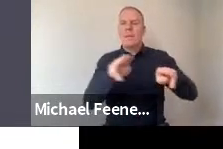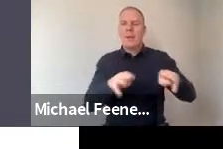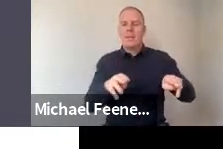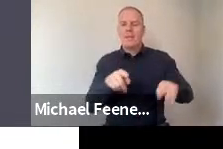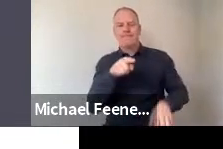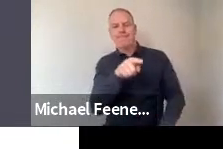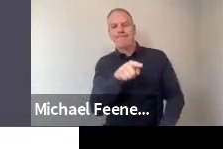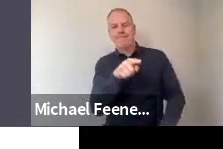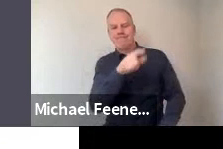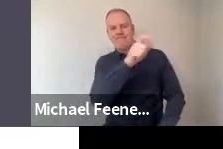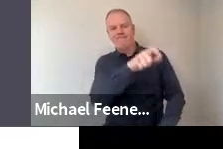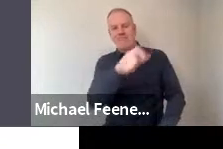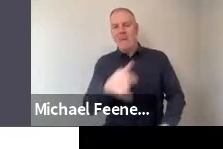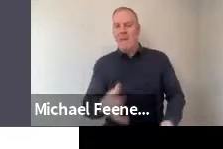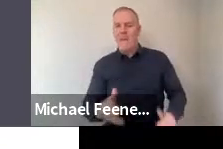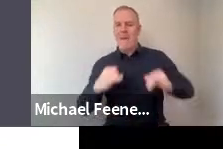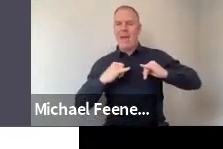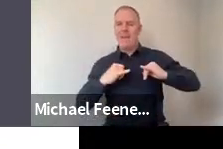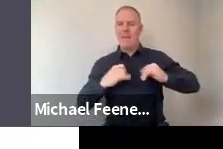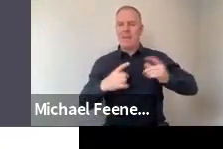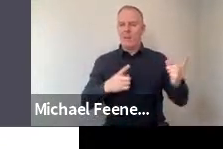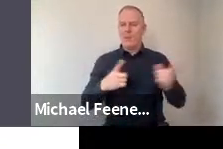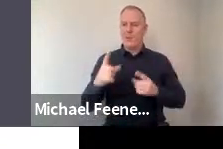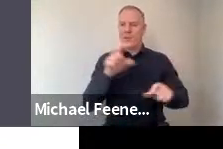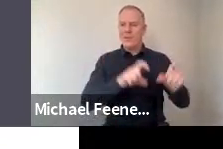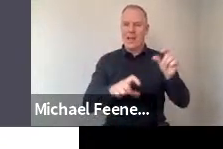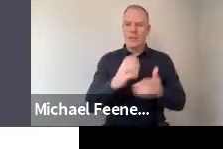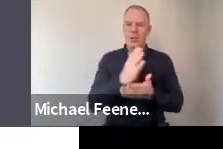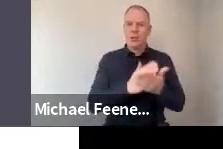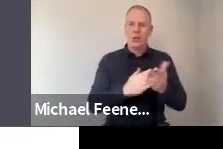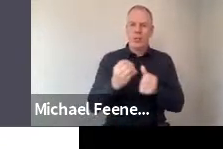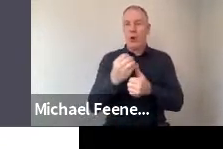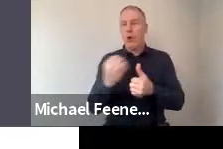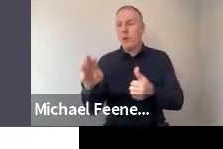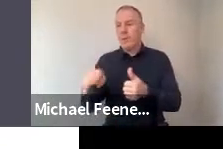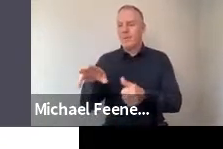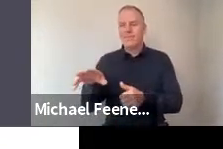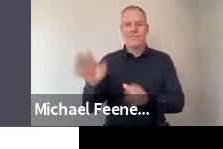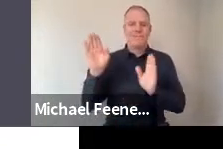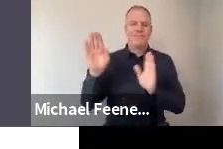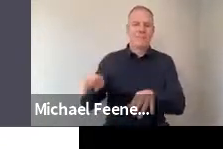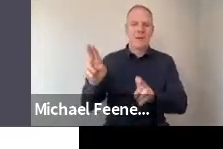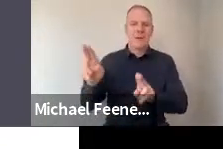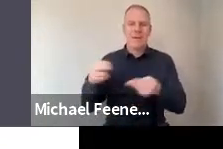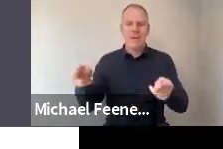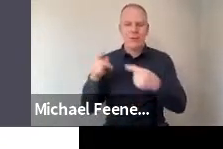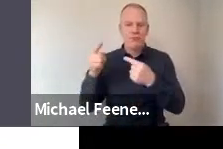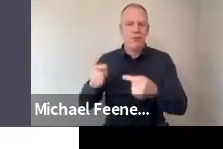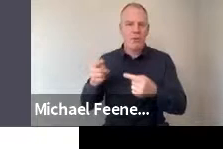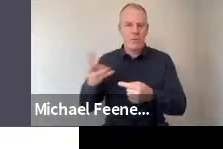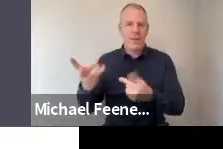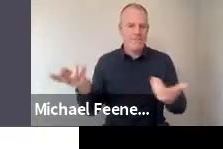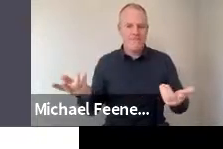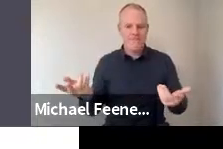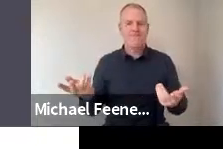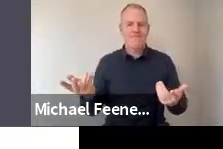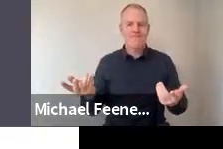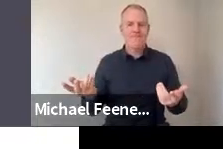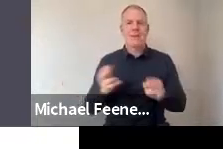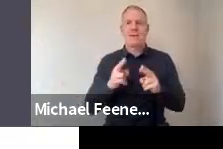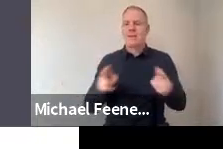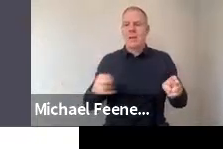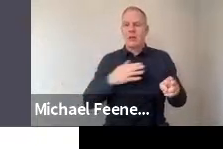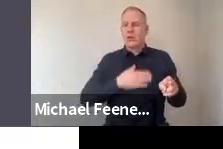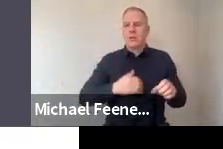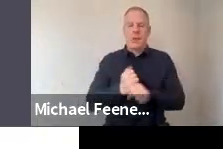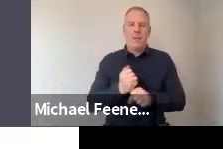of able to be able to at science and others are inherently going to struggle with it, that it's not just